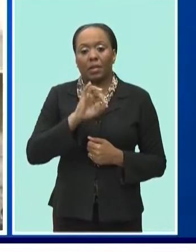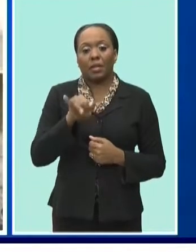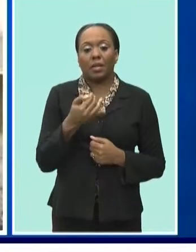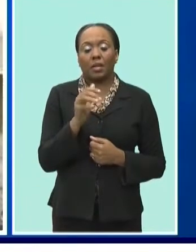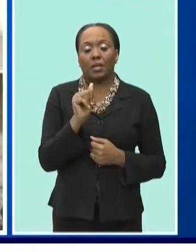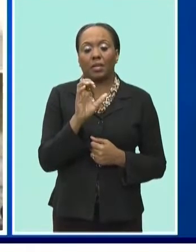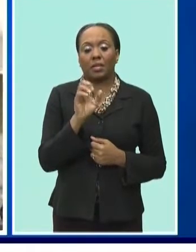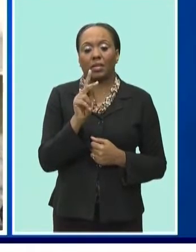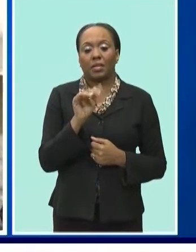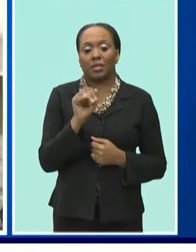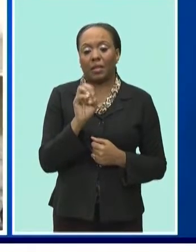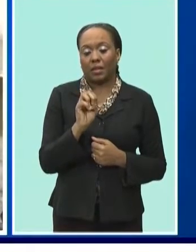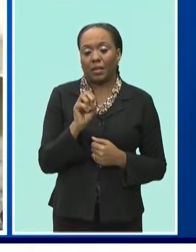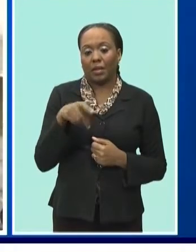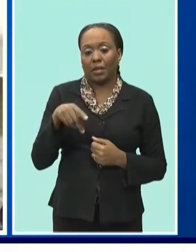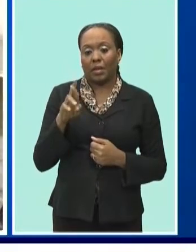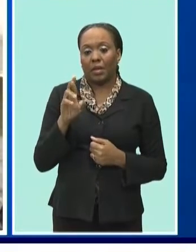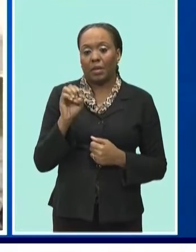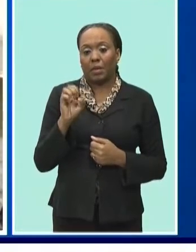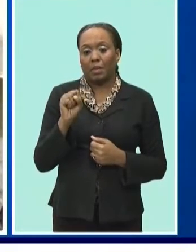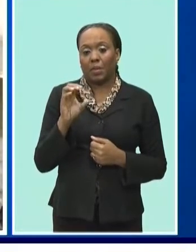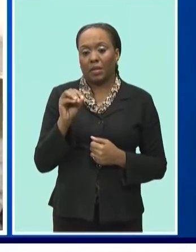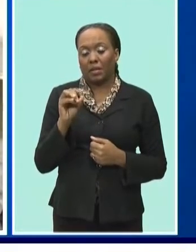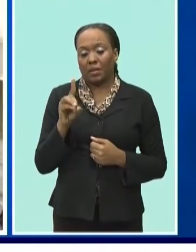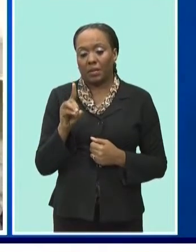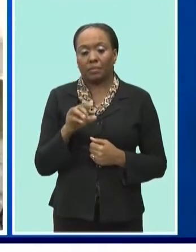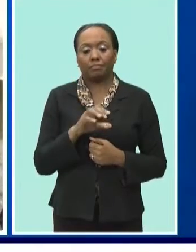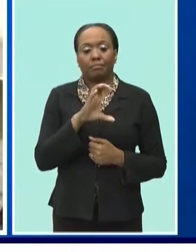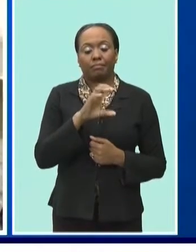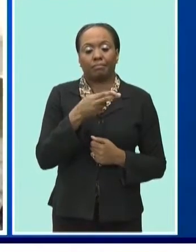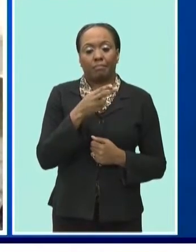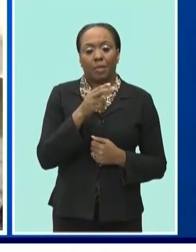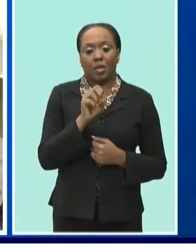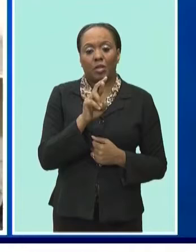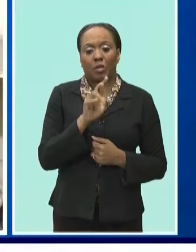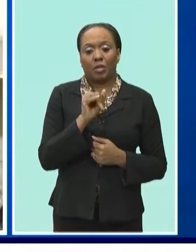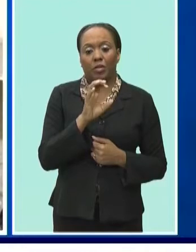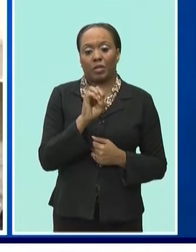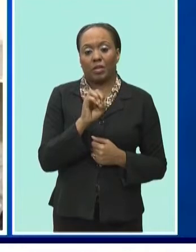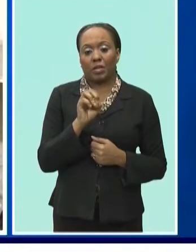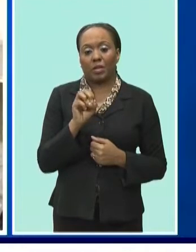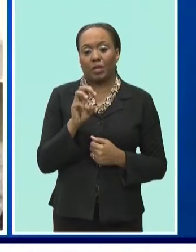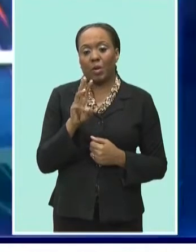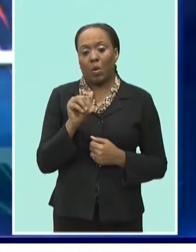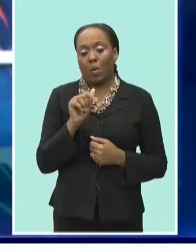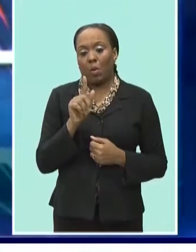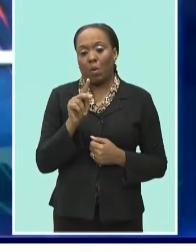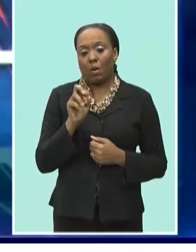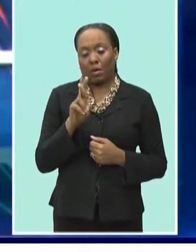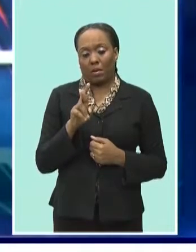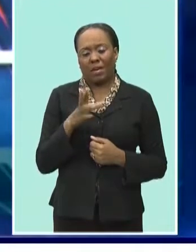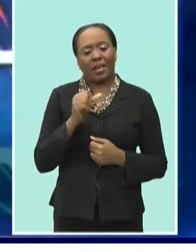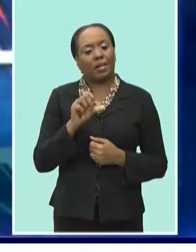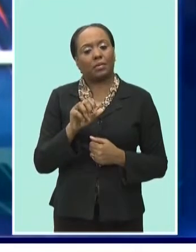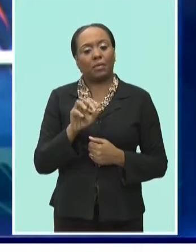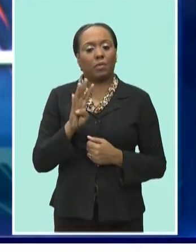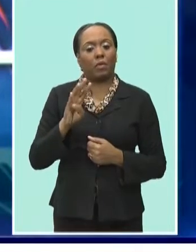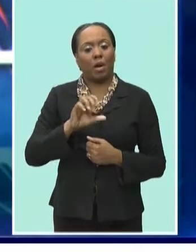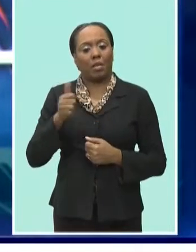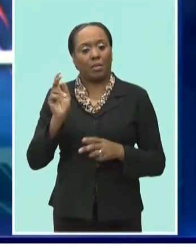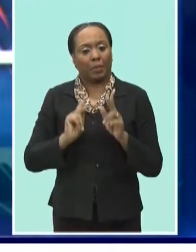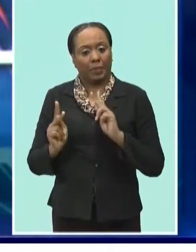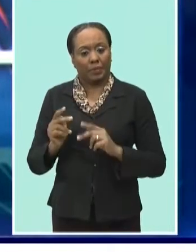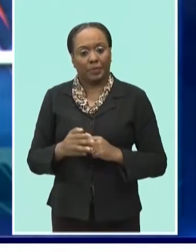Prescott, Andrea Pocktrane, Cherise Rock, Dwayne Walker, and Asha Yearwood. Well, is that our driver?